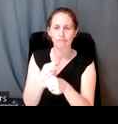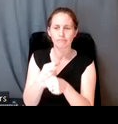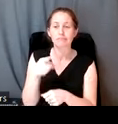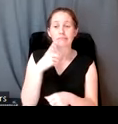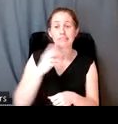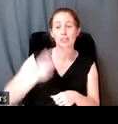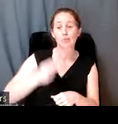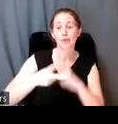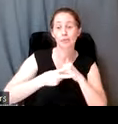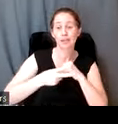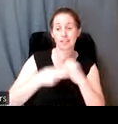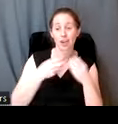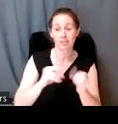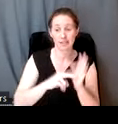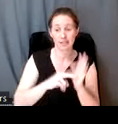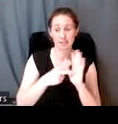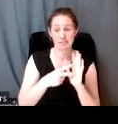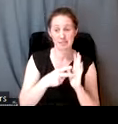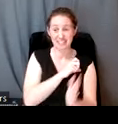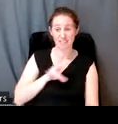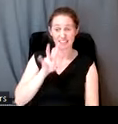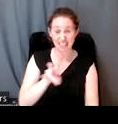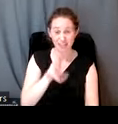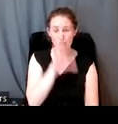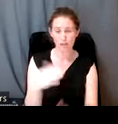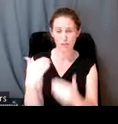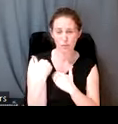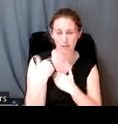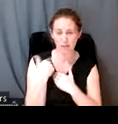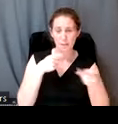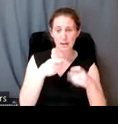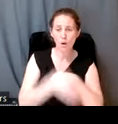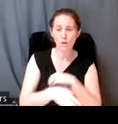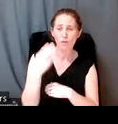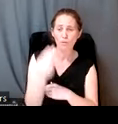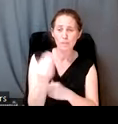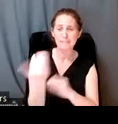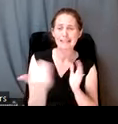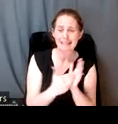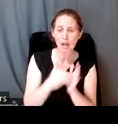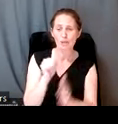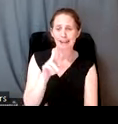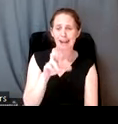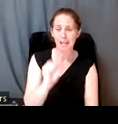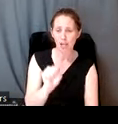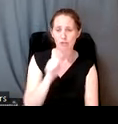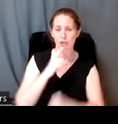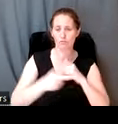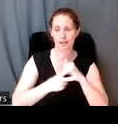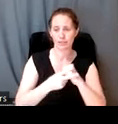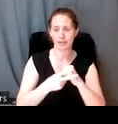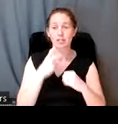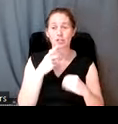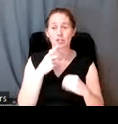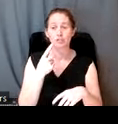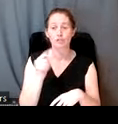It means that a staff of seven is directly responsible for managing over 14,000 acres of reservation